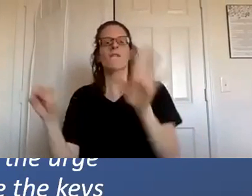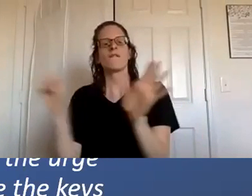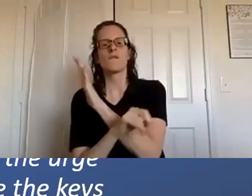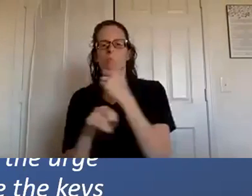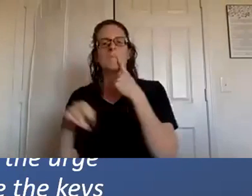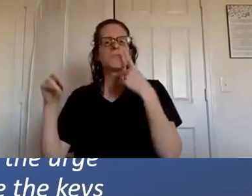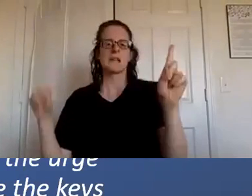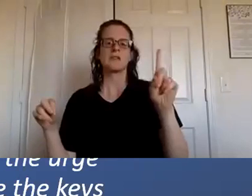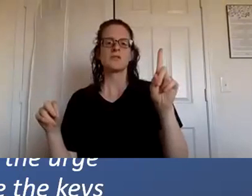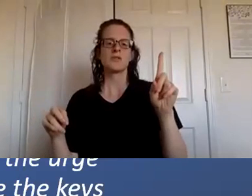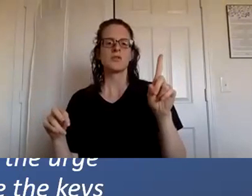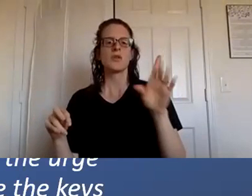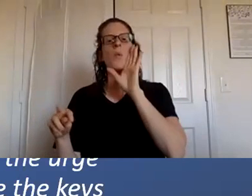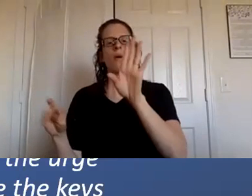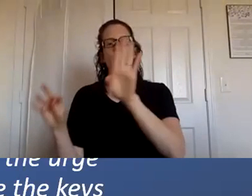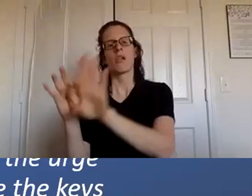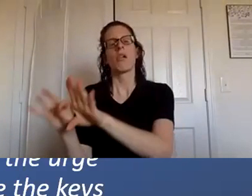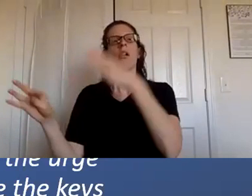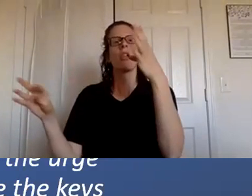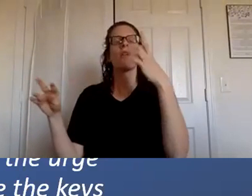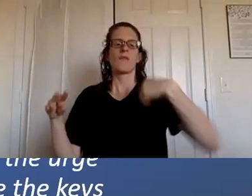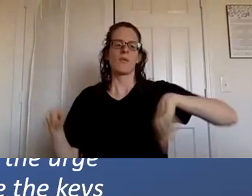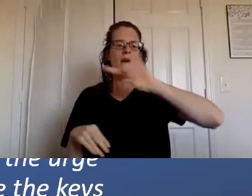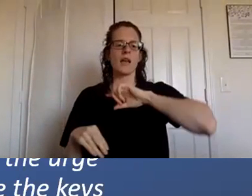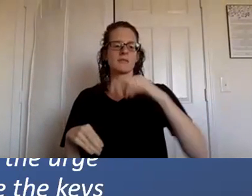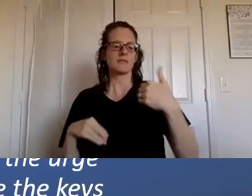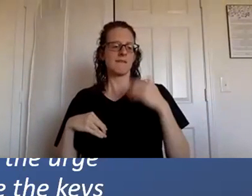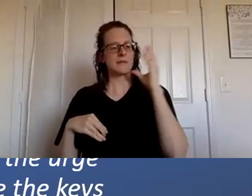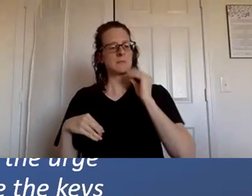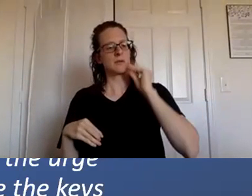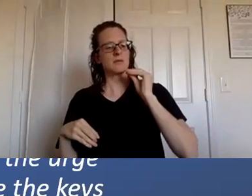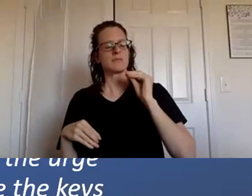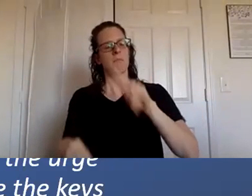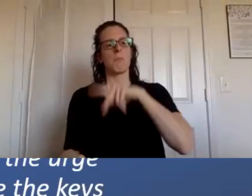unlock the door to personal excellence Confucius